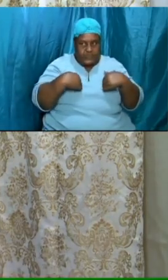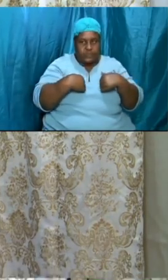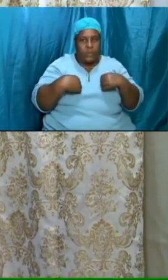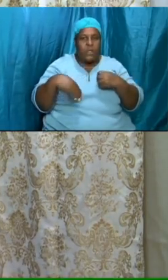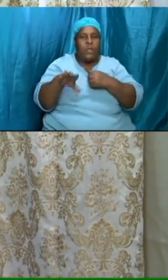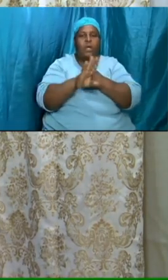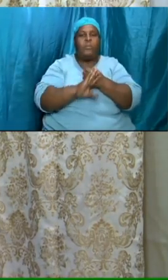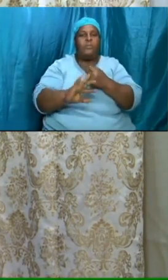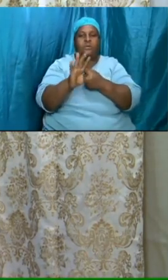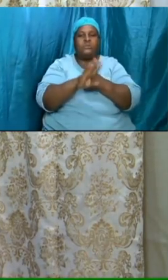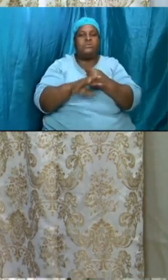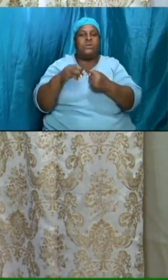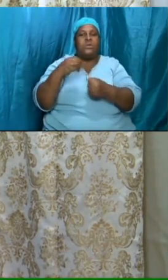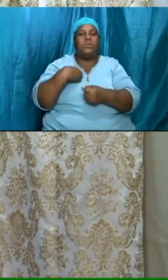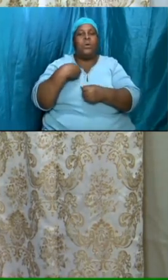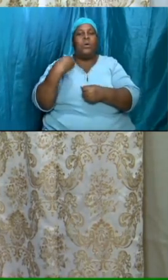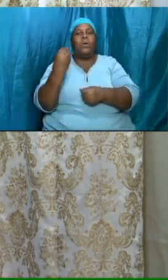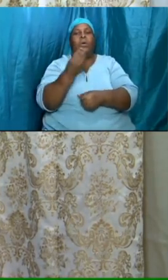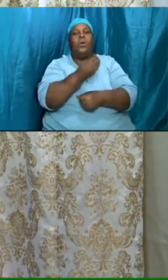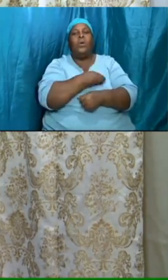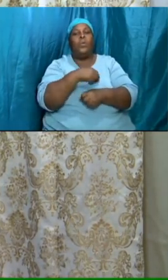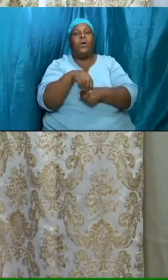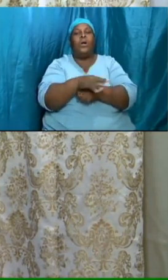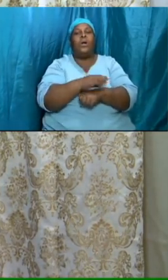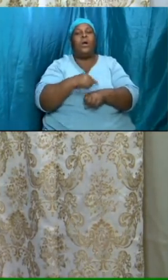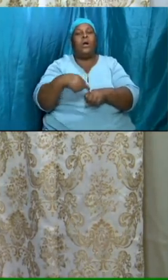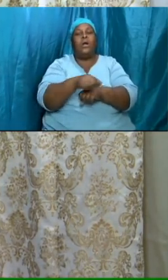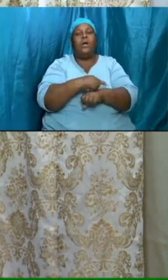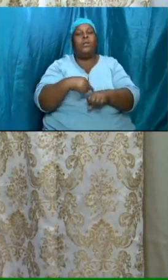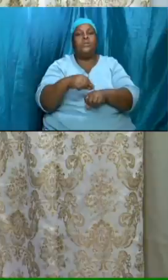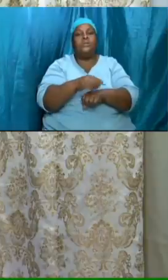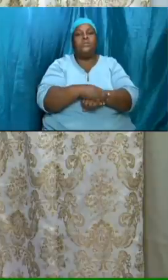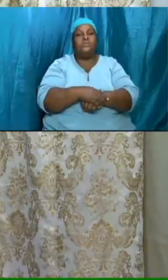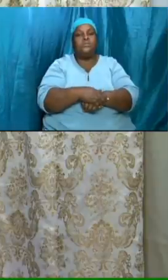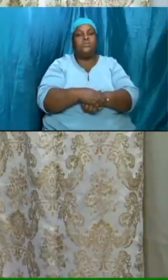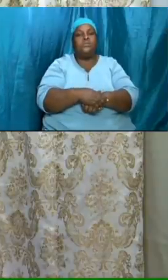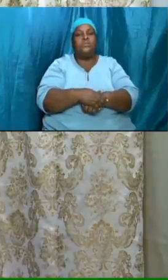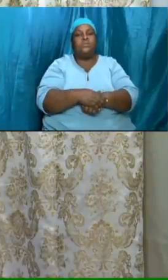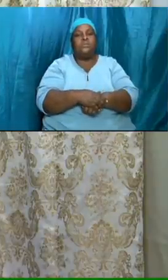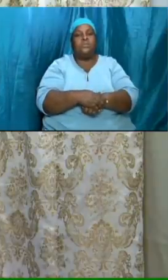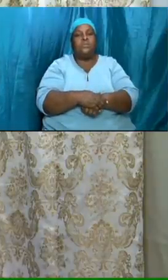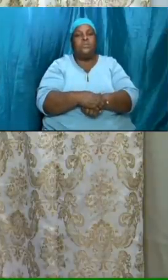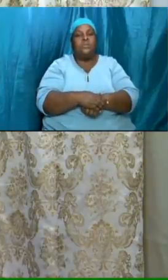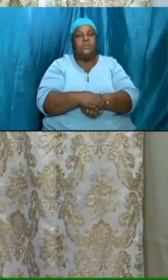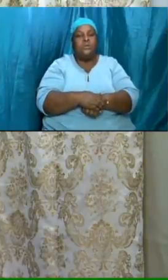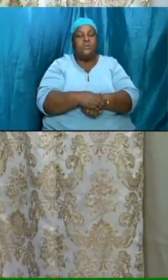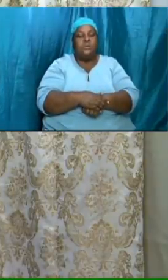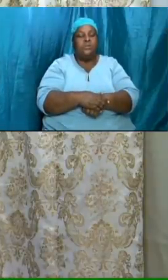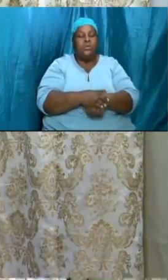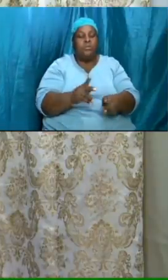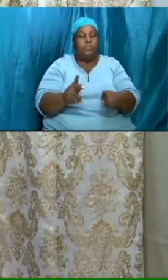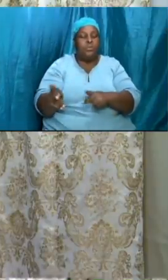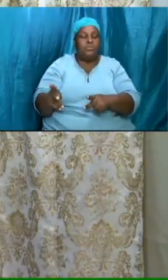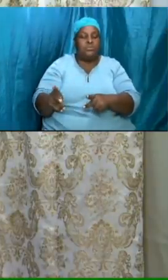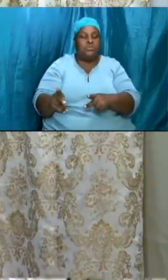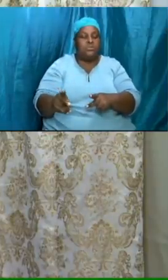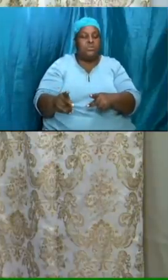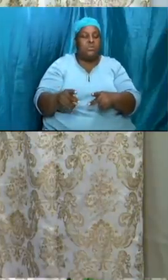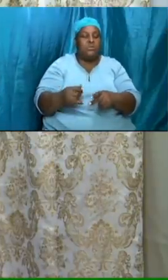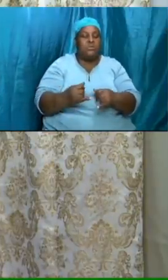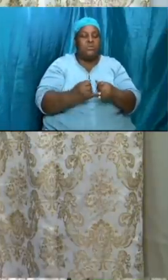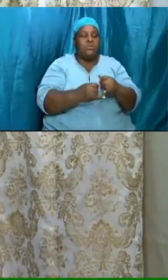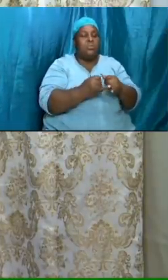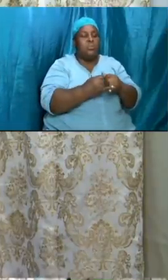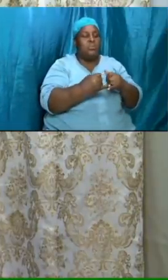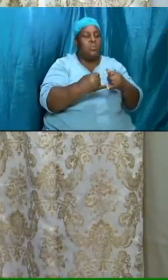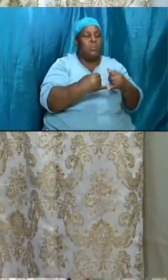protect our vineyards but we plant the post and we put the barbed wires around and little